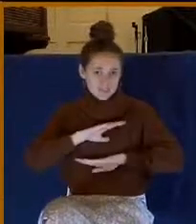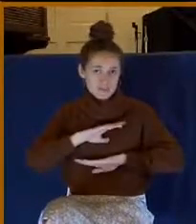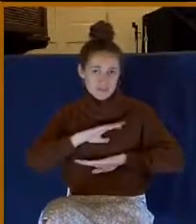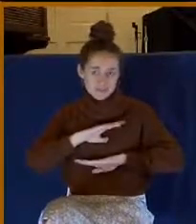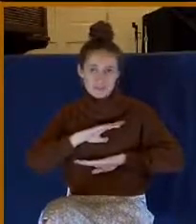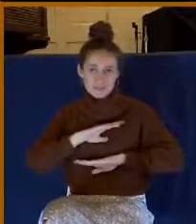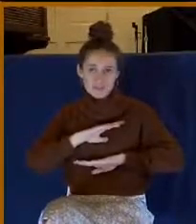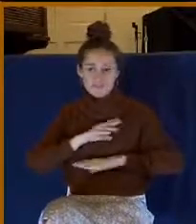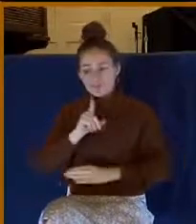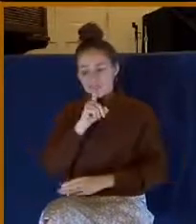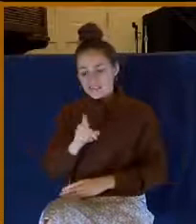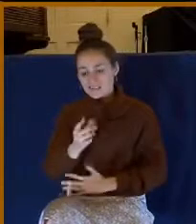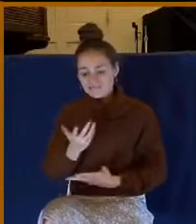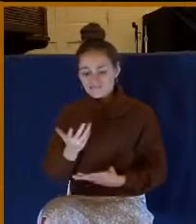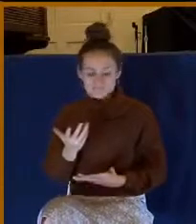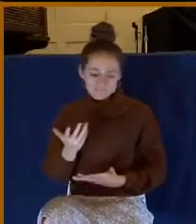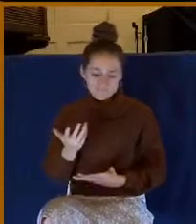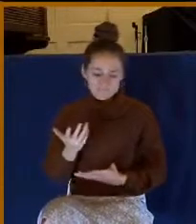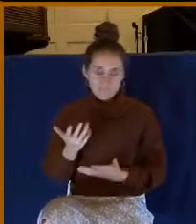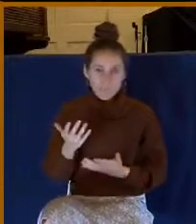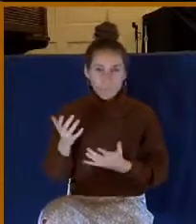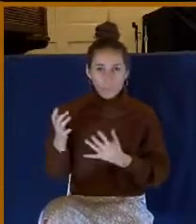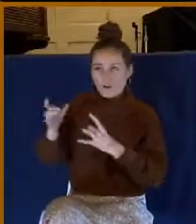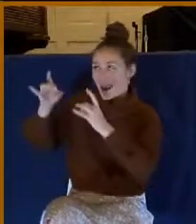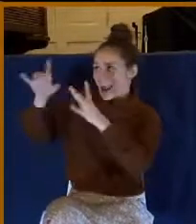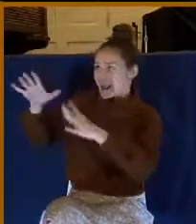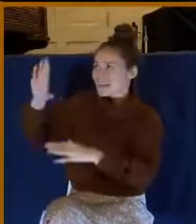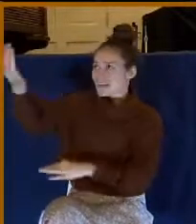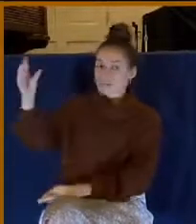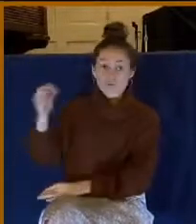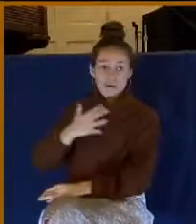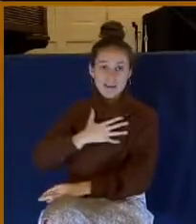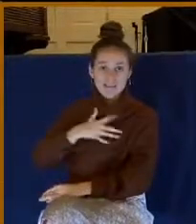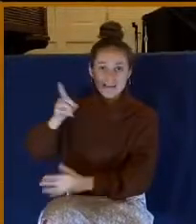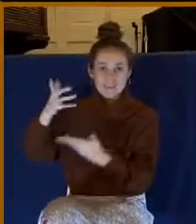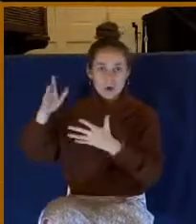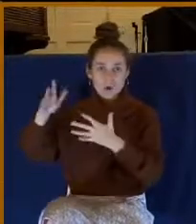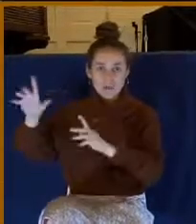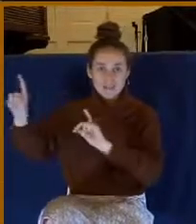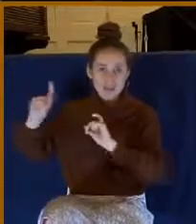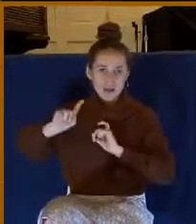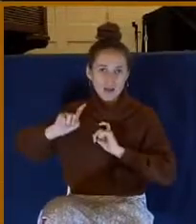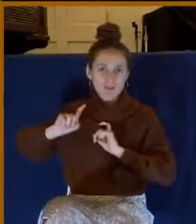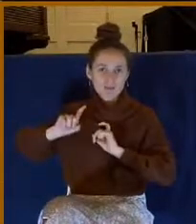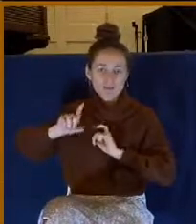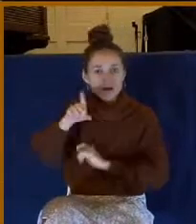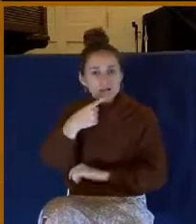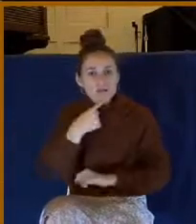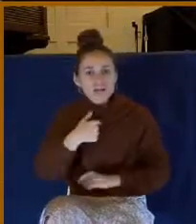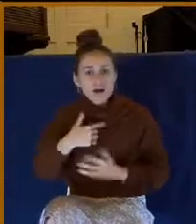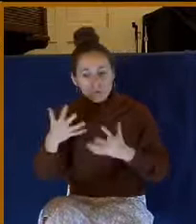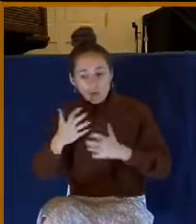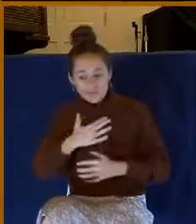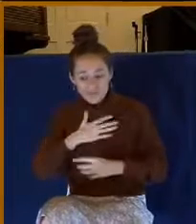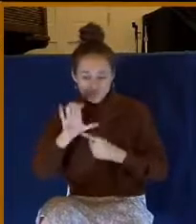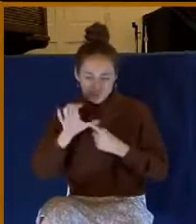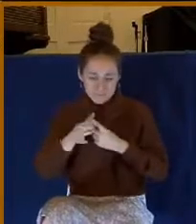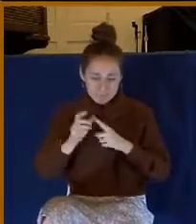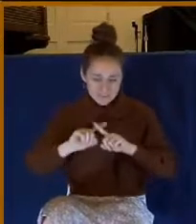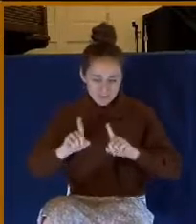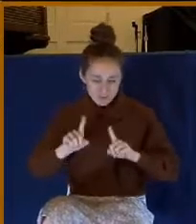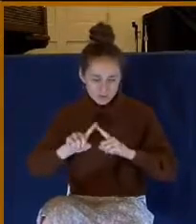really kind of despising the grace that God has already given us. You know, I want my circumstances different. I want my